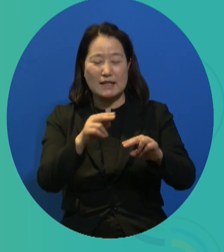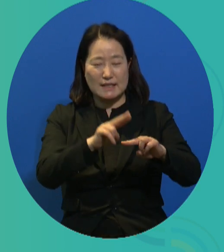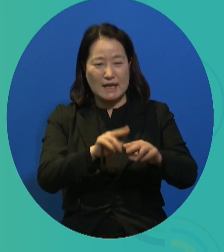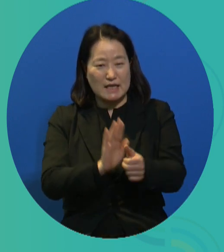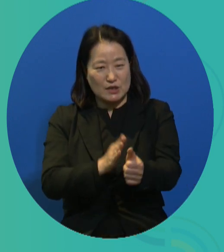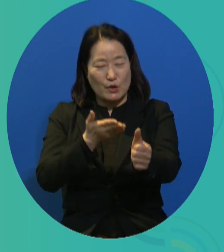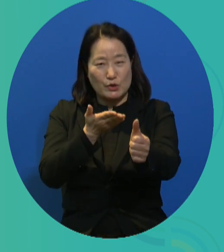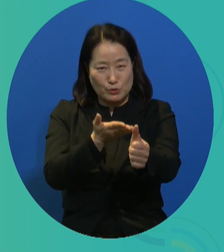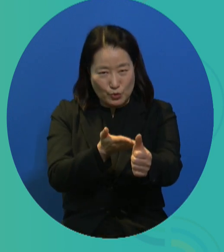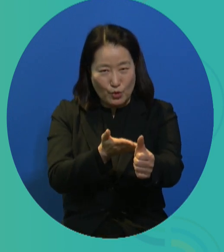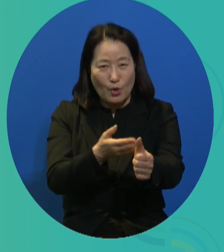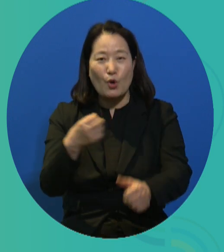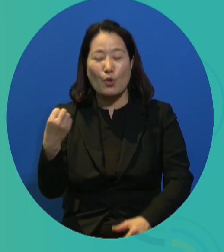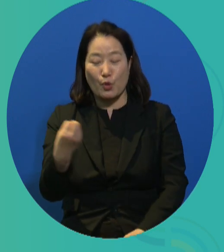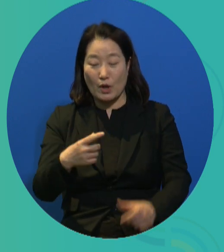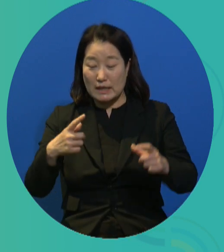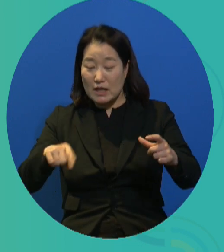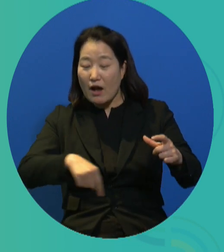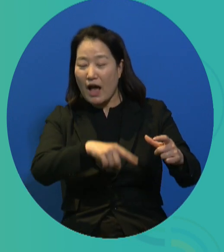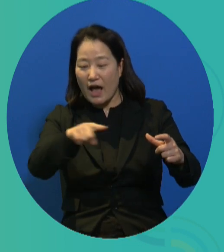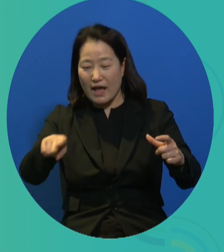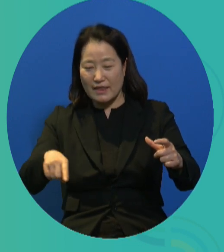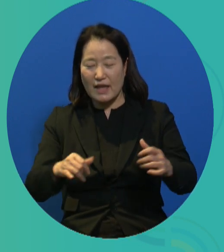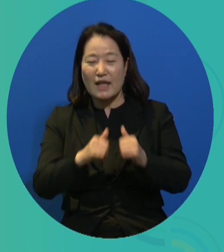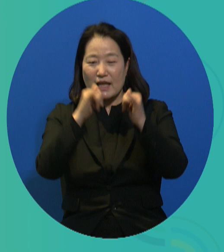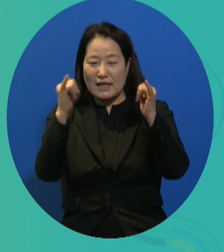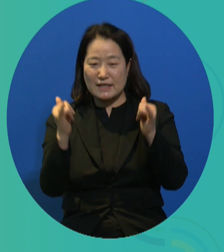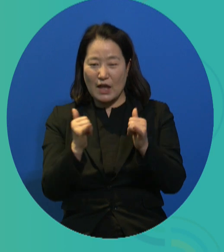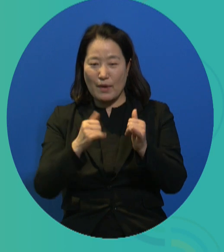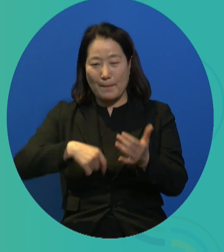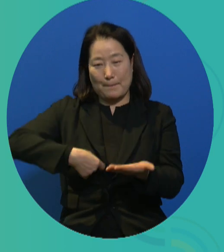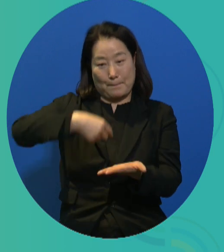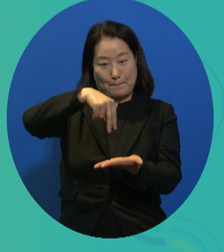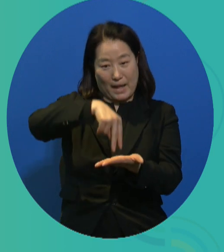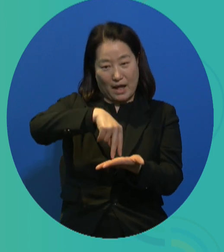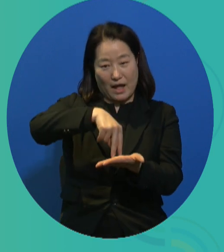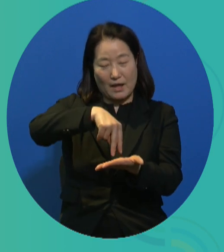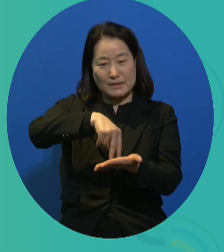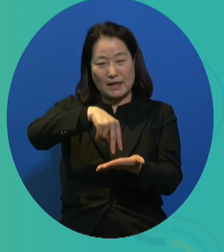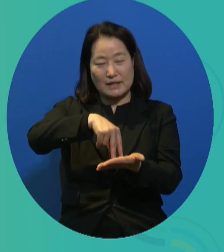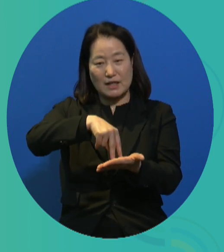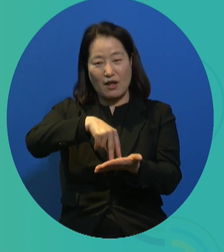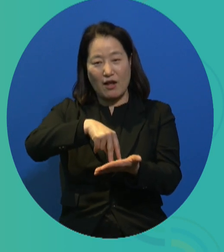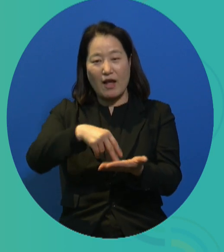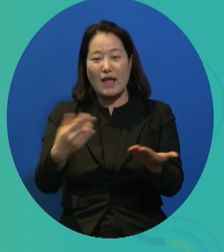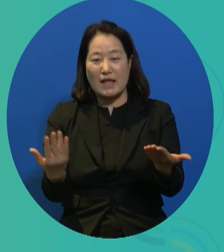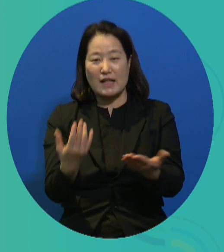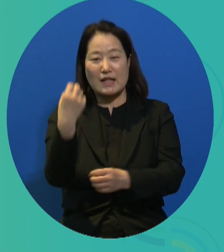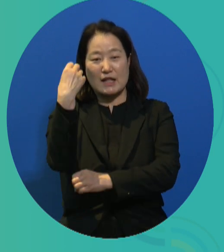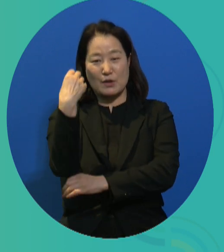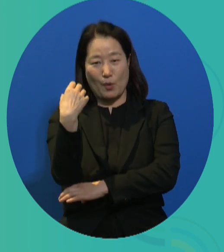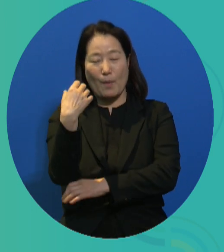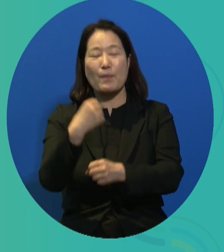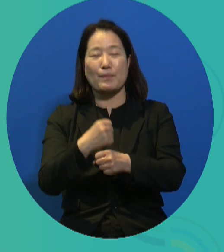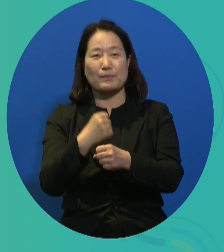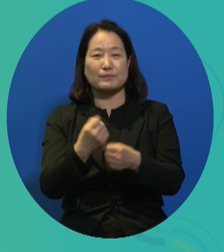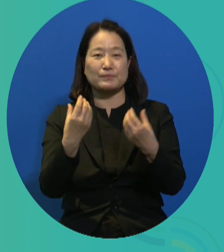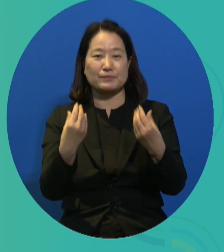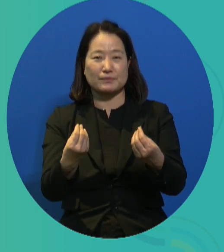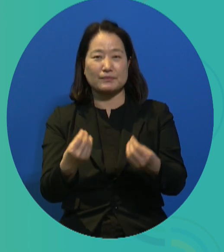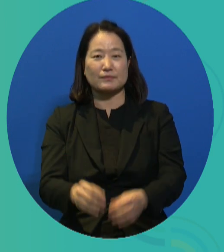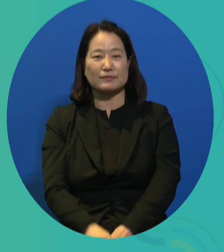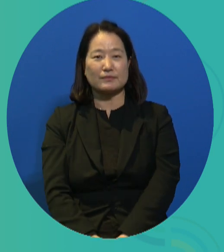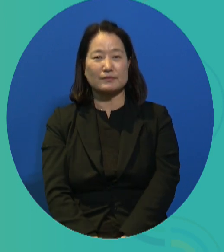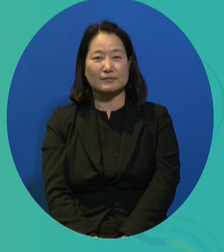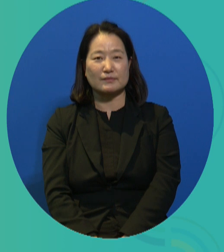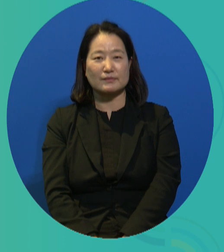Even during the pandemic, such job opportunities were provided to severely disabled persons and they were able to serve as members